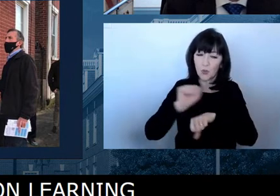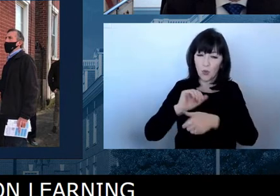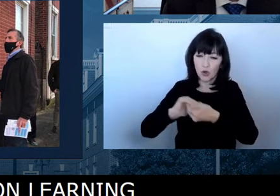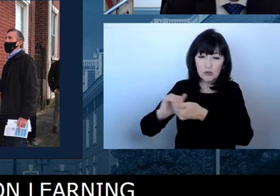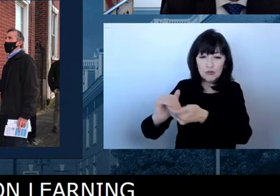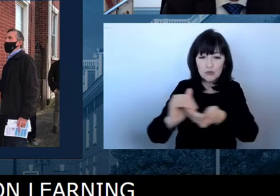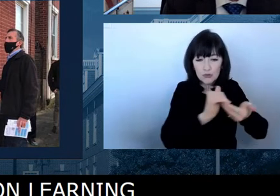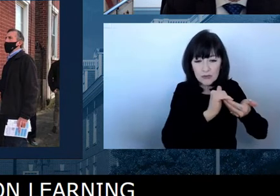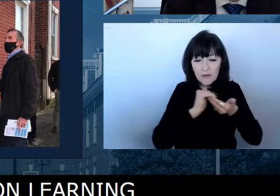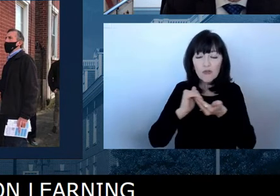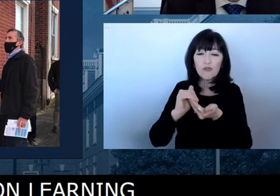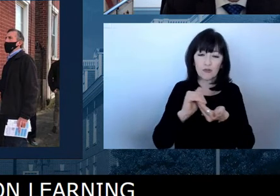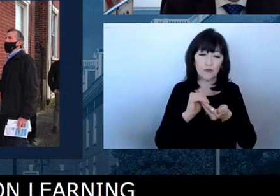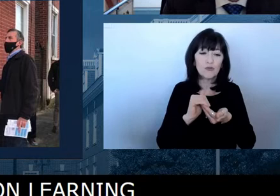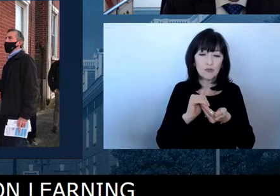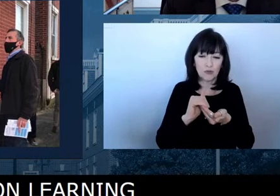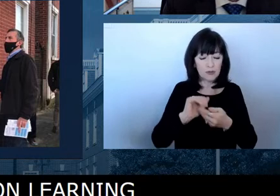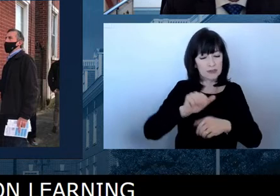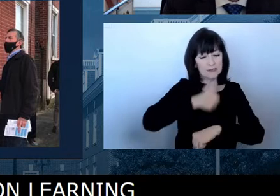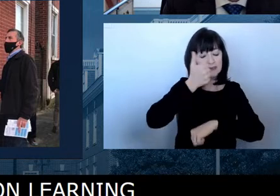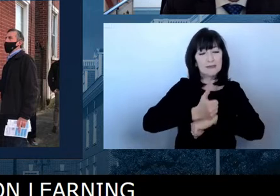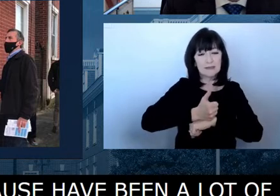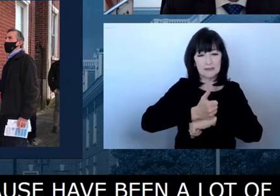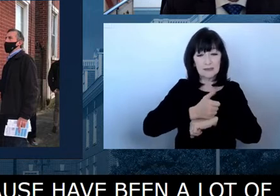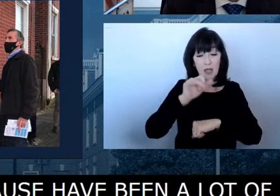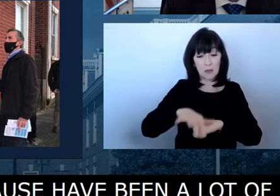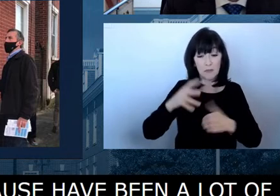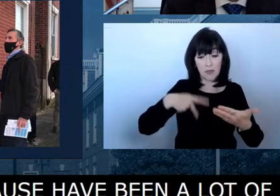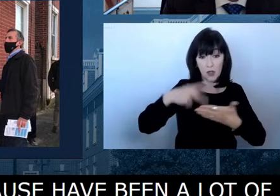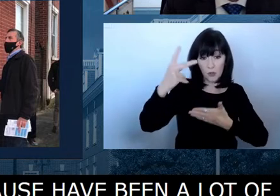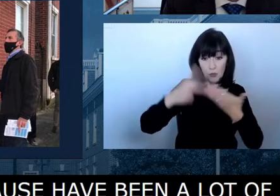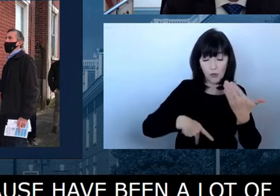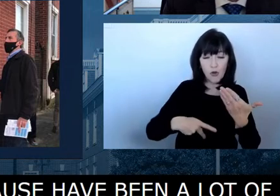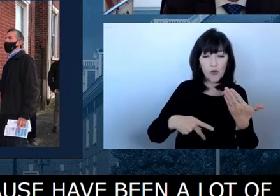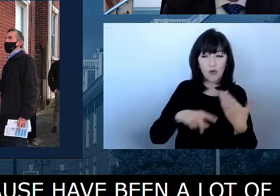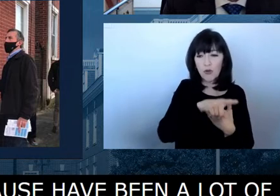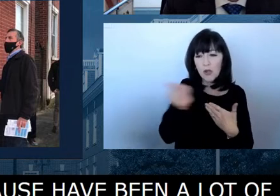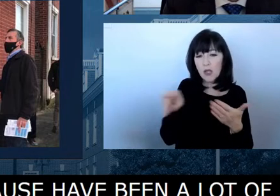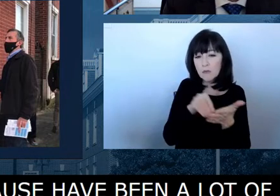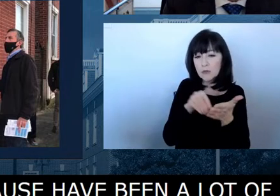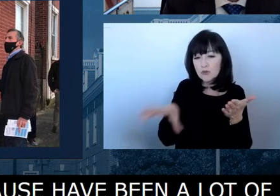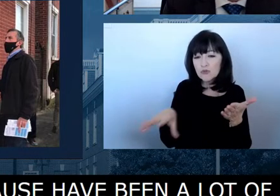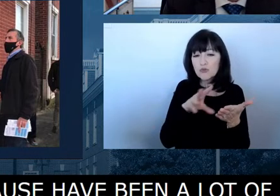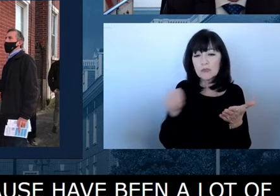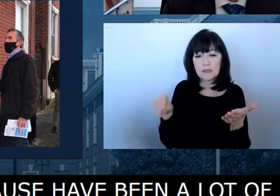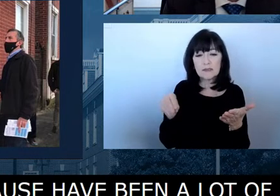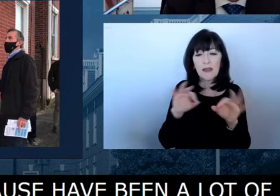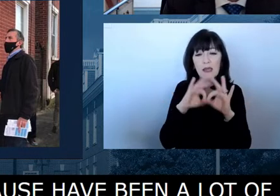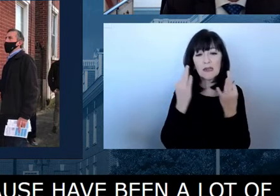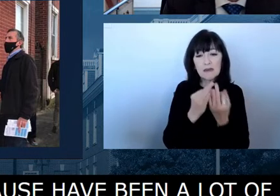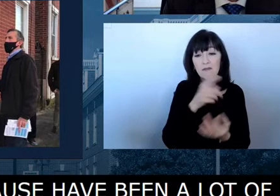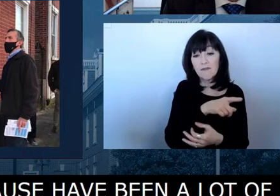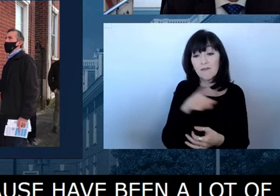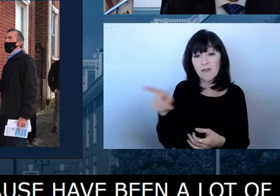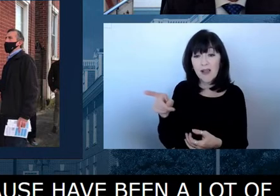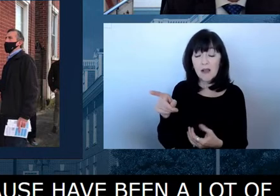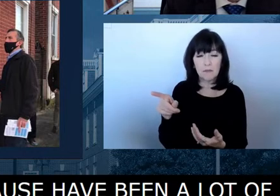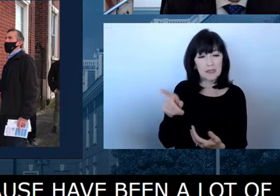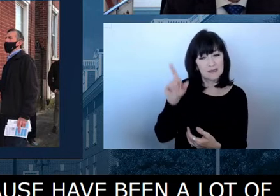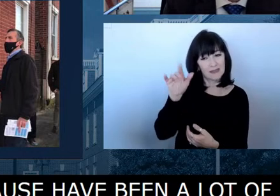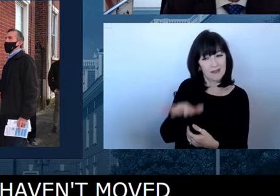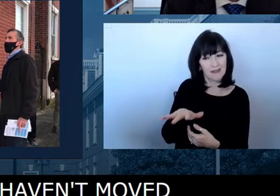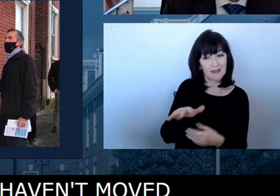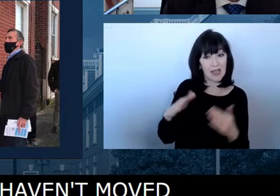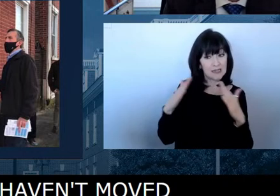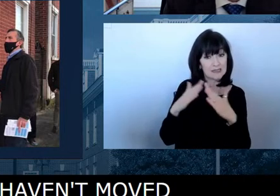the opportunities and outcomes for our students and families who for far too long, pretty much since the inception of desegregation